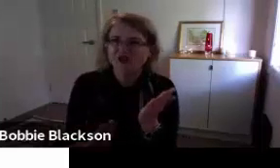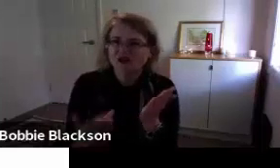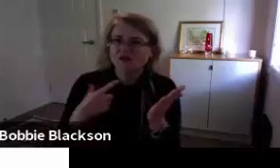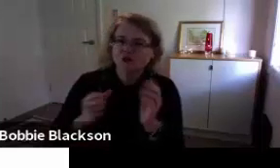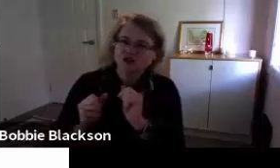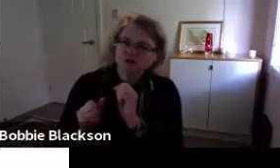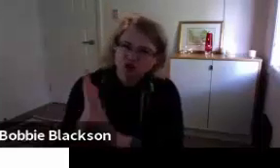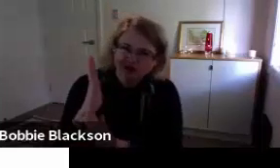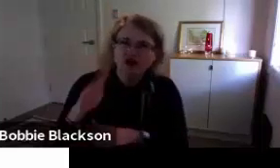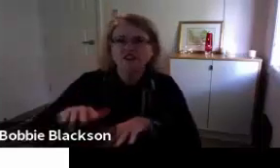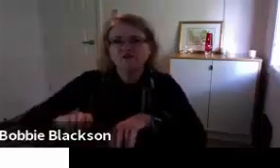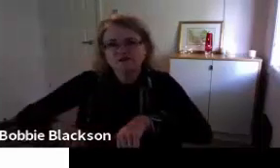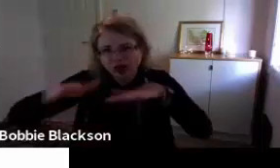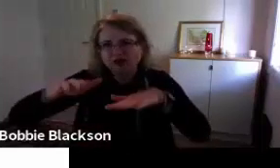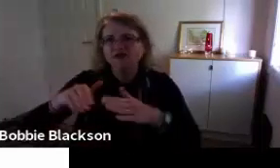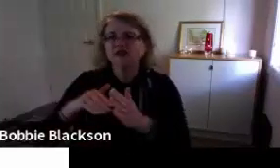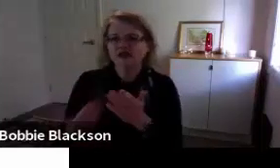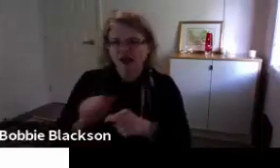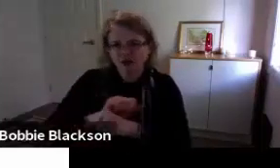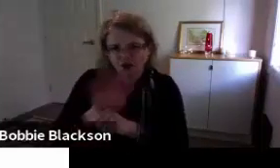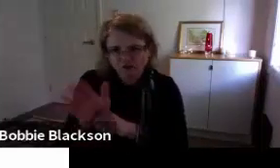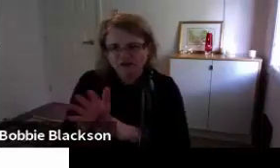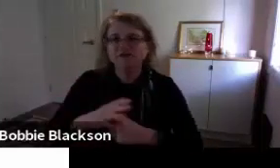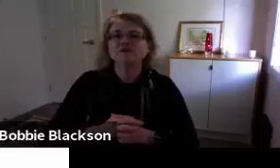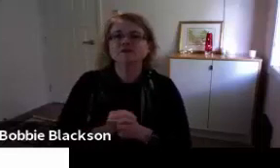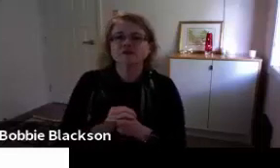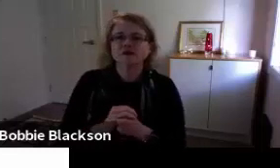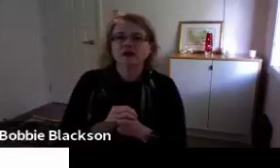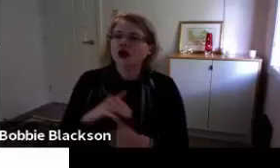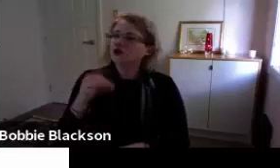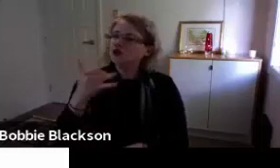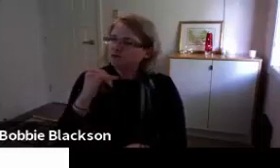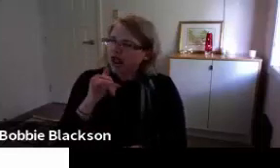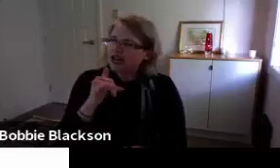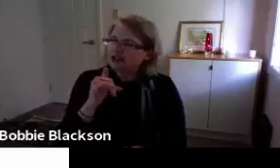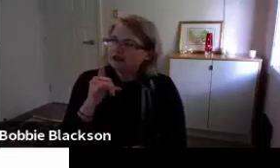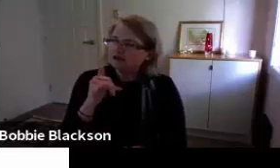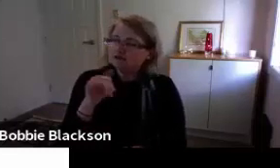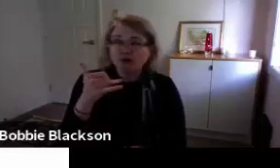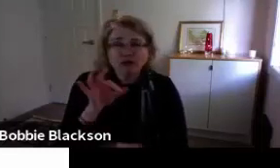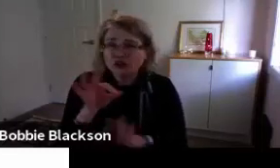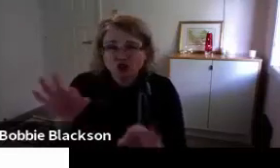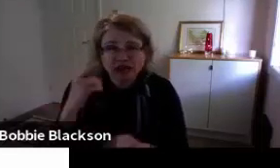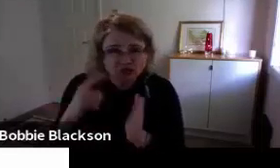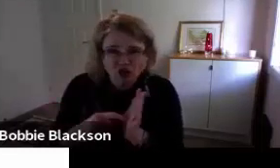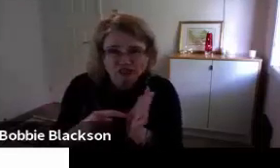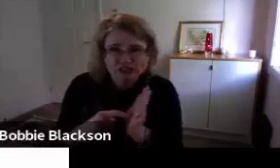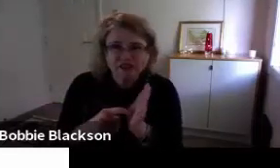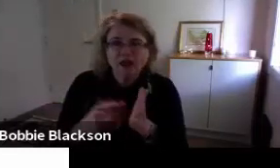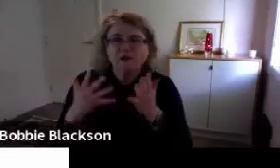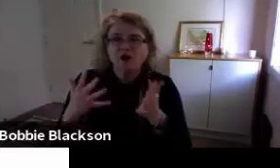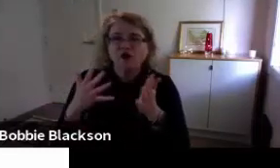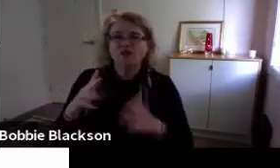So you might have seen a lot of interpreters on the television now because of the emergency services, the bushfire recovery, bushfires,